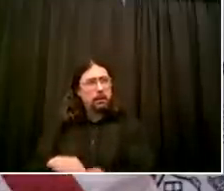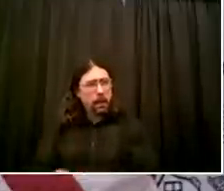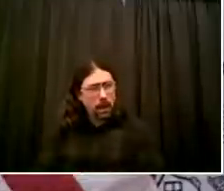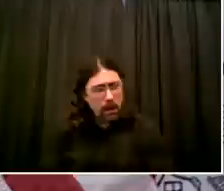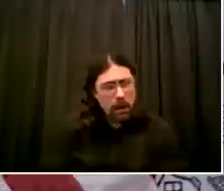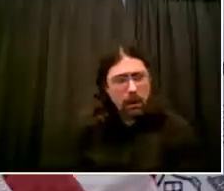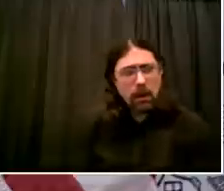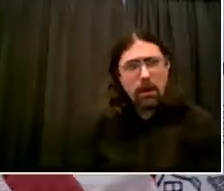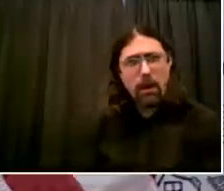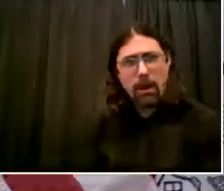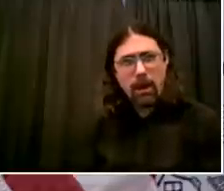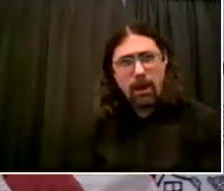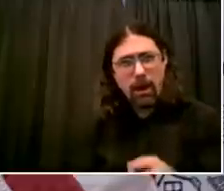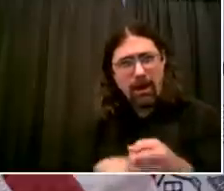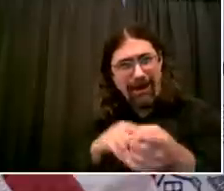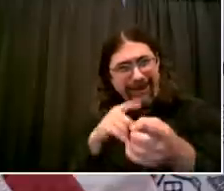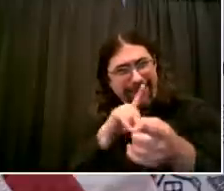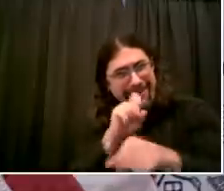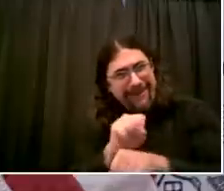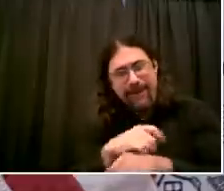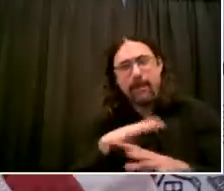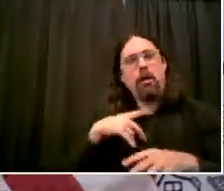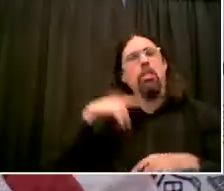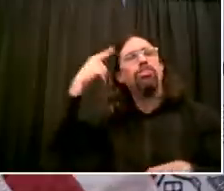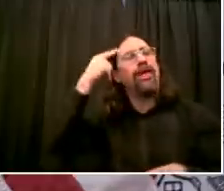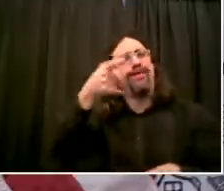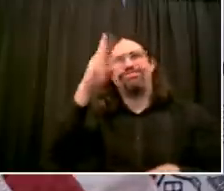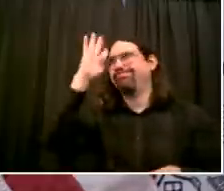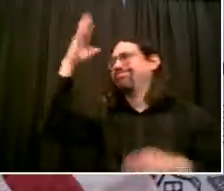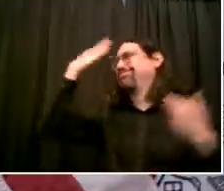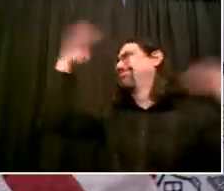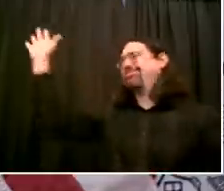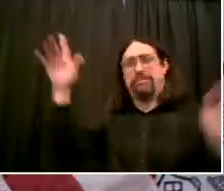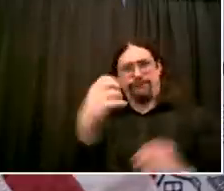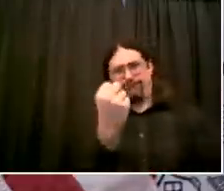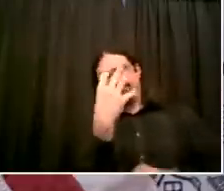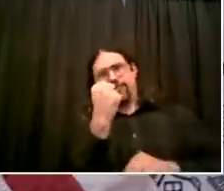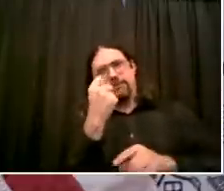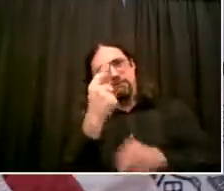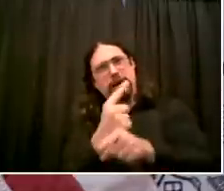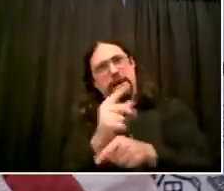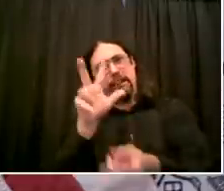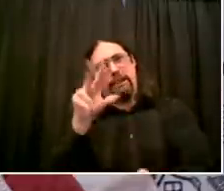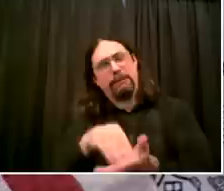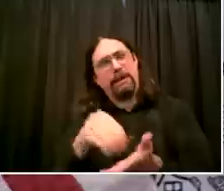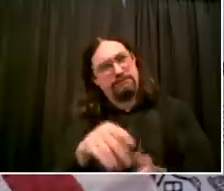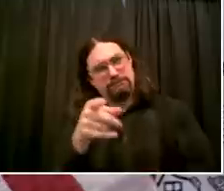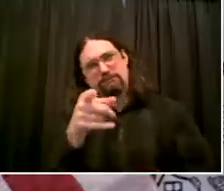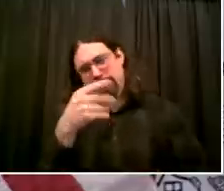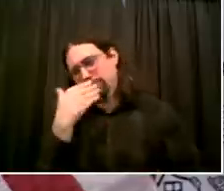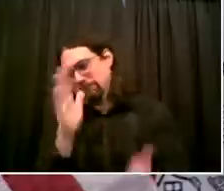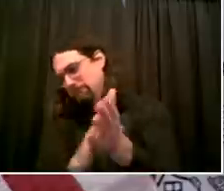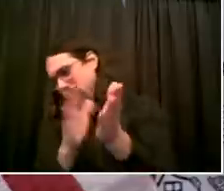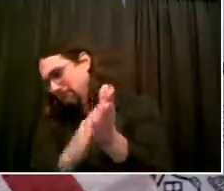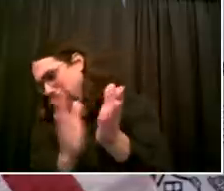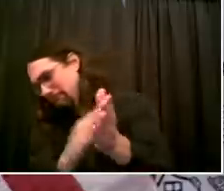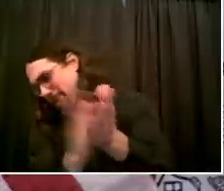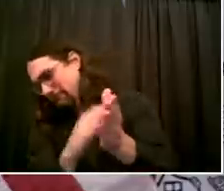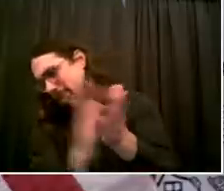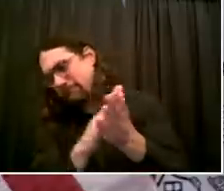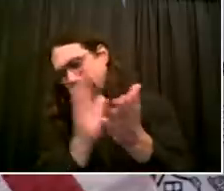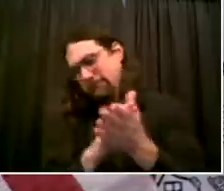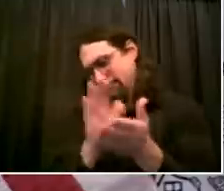-up? No, I did not. But I appreciate you taking the question. Thank you. Next, we have Jake from Gothamist.